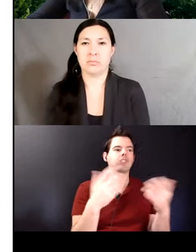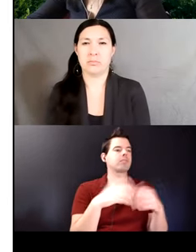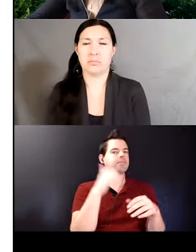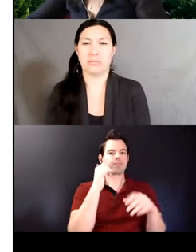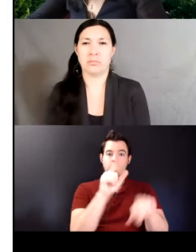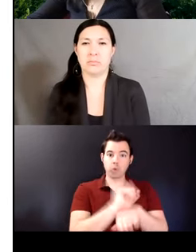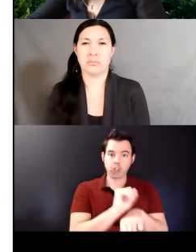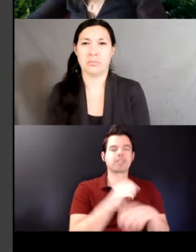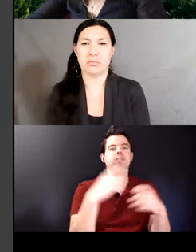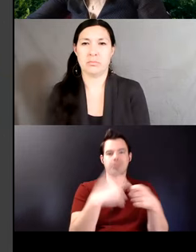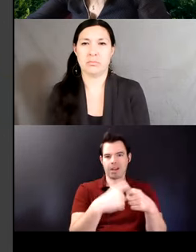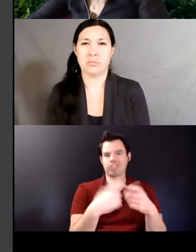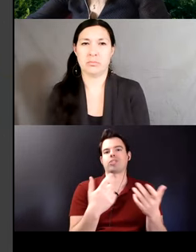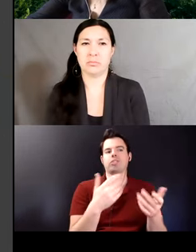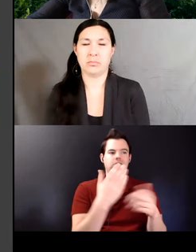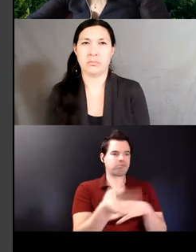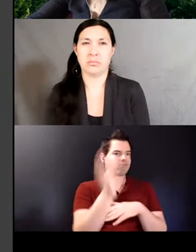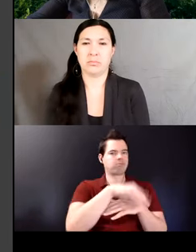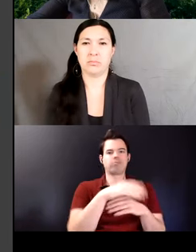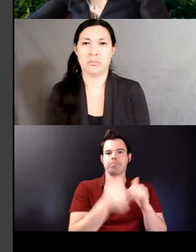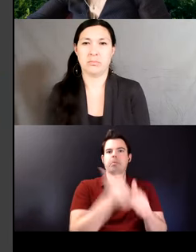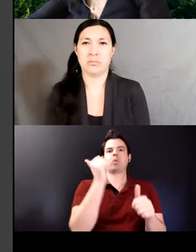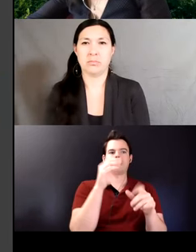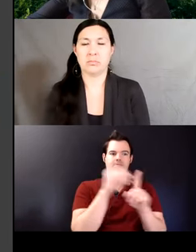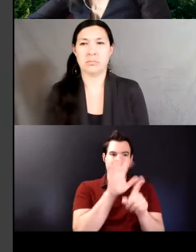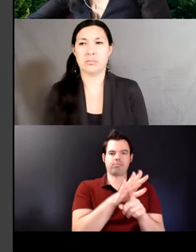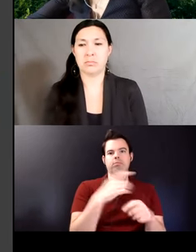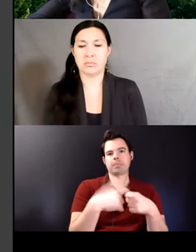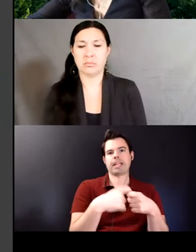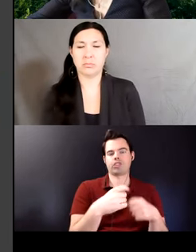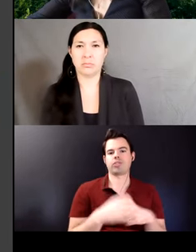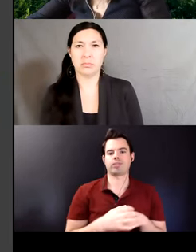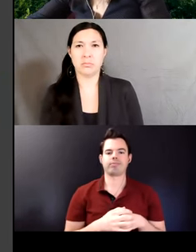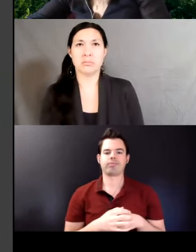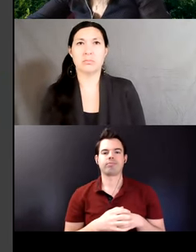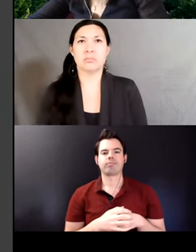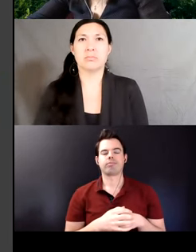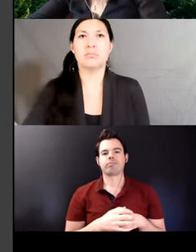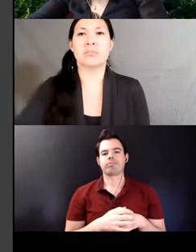which they are mostly exposed so what's the variation between these two groups